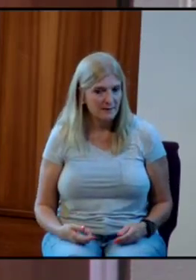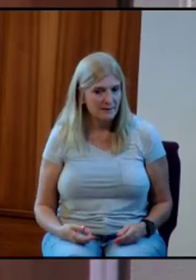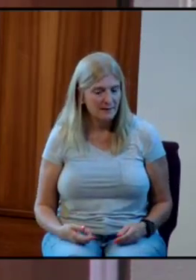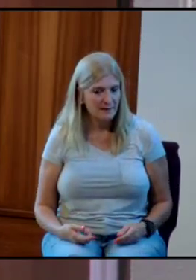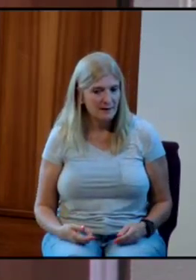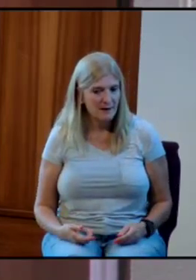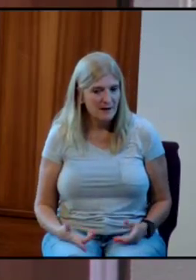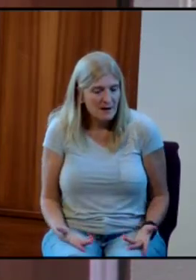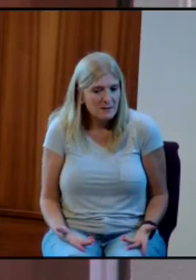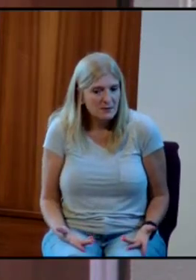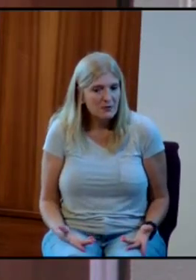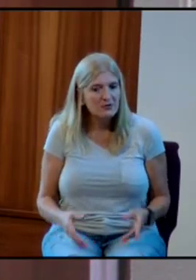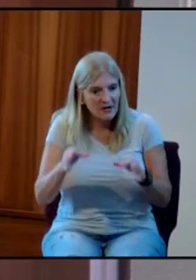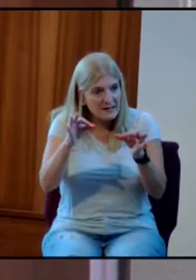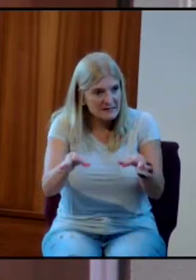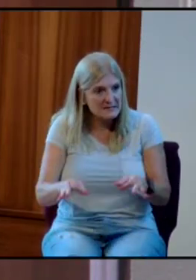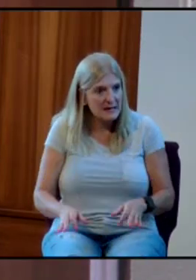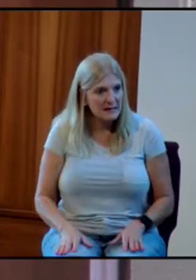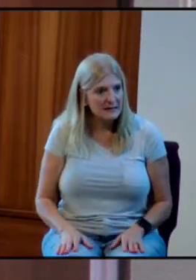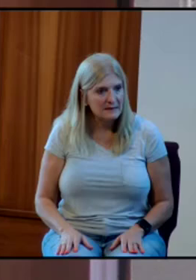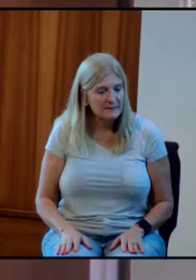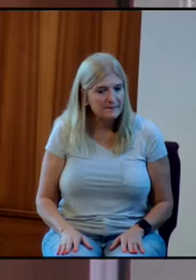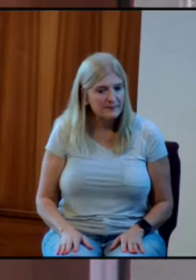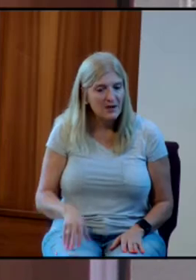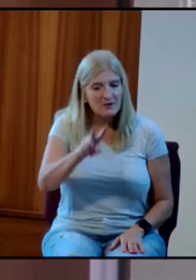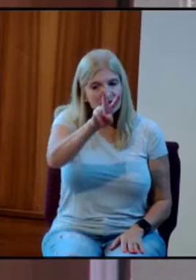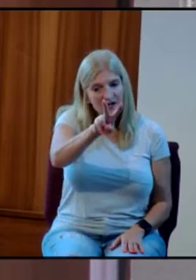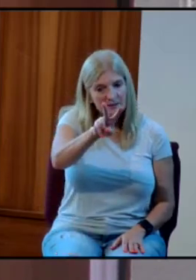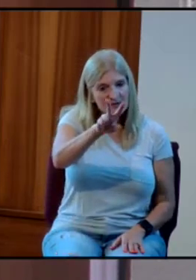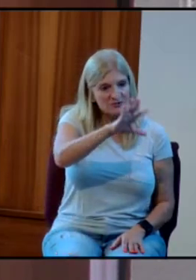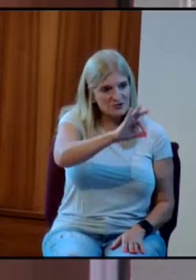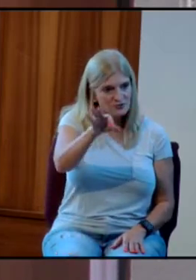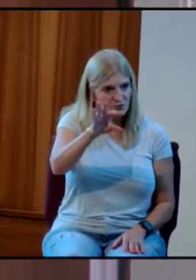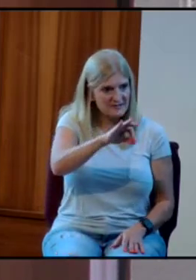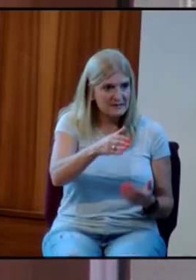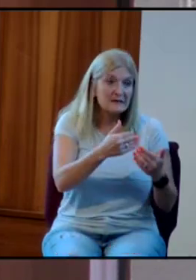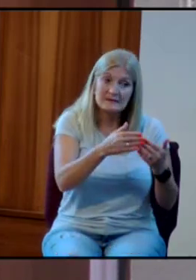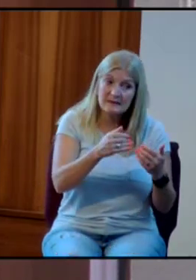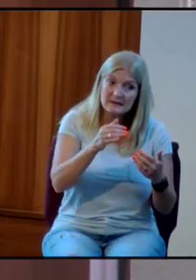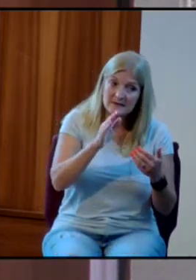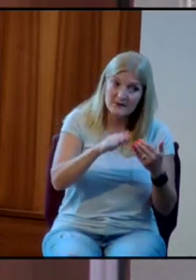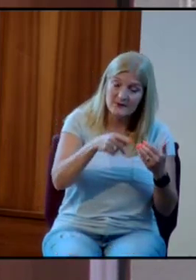And basically, this is going to fall into two categories. It's easier than you think.